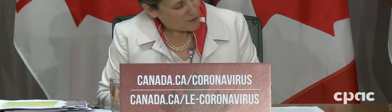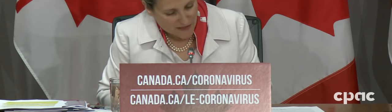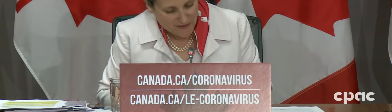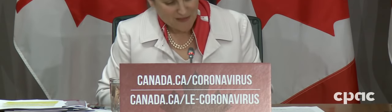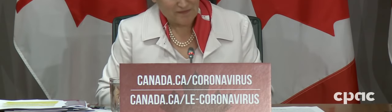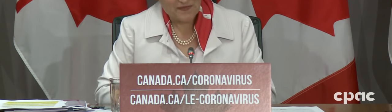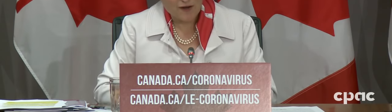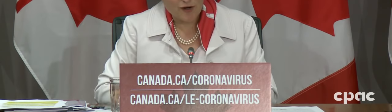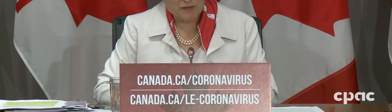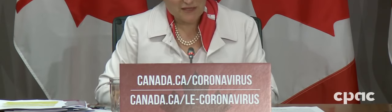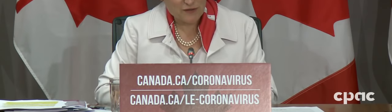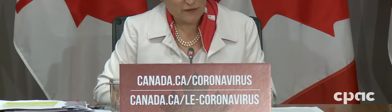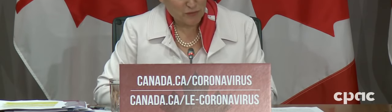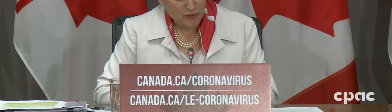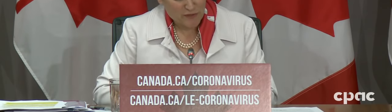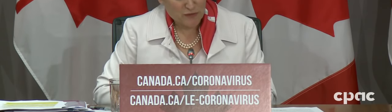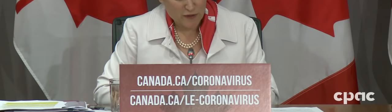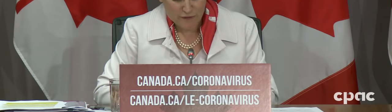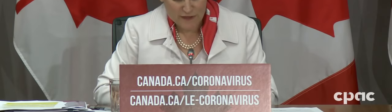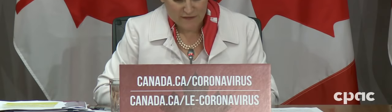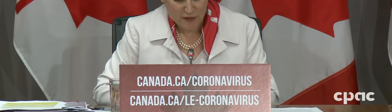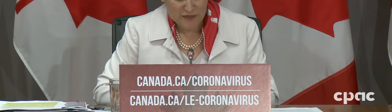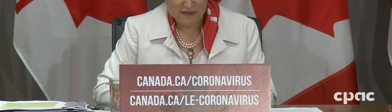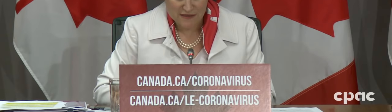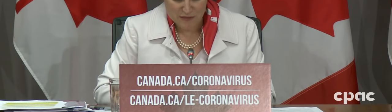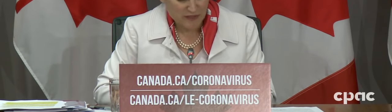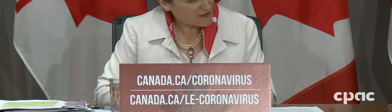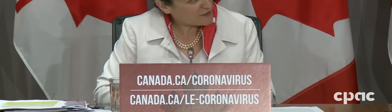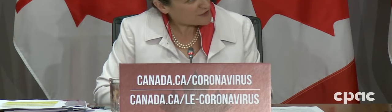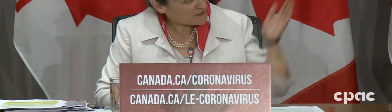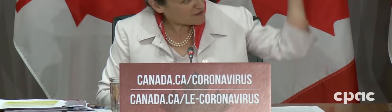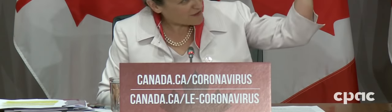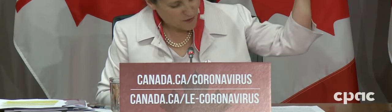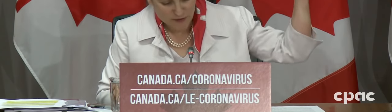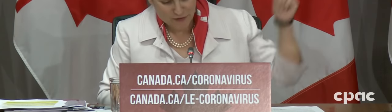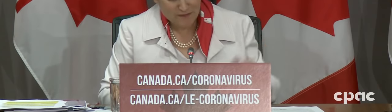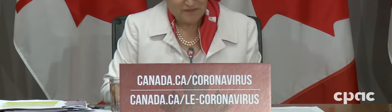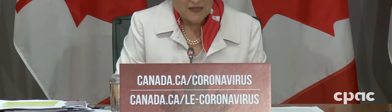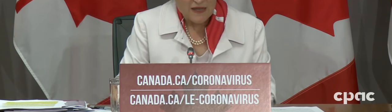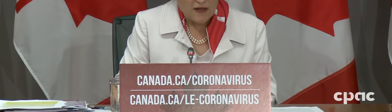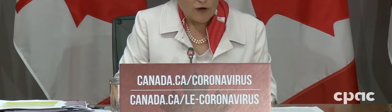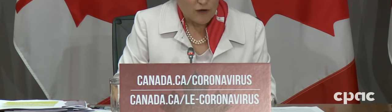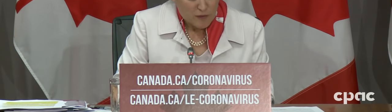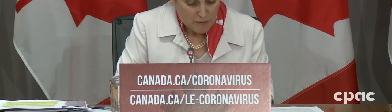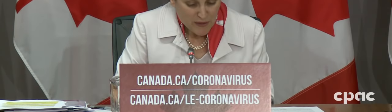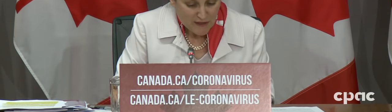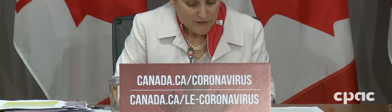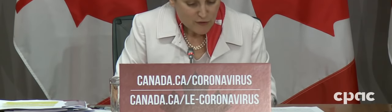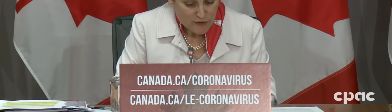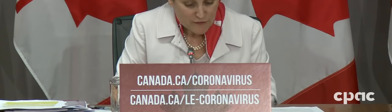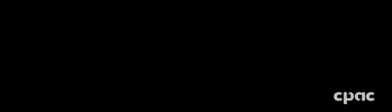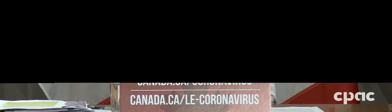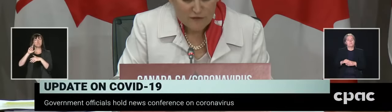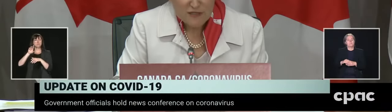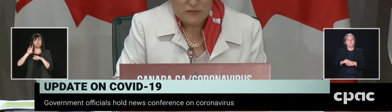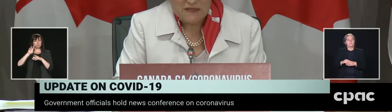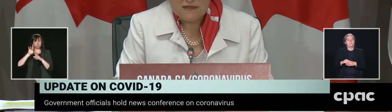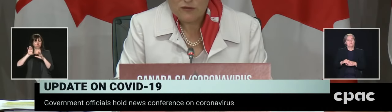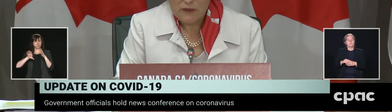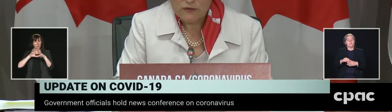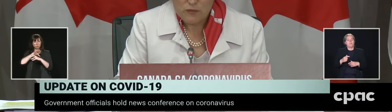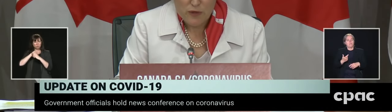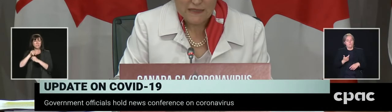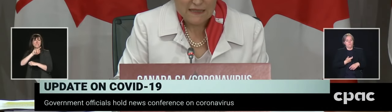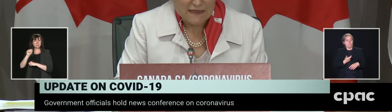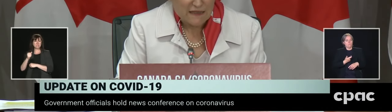by video link, our Minister of Employment, Workforce Development and Disability Inclusion, Carla Qualtrough, par videoconferences, le